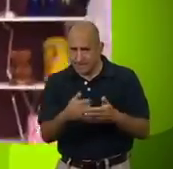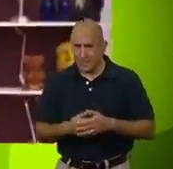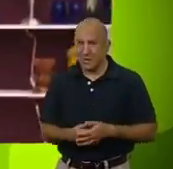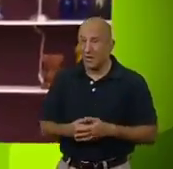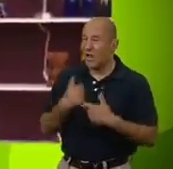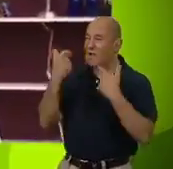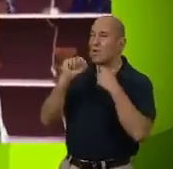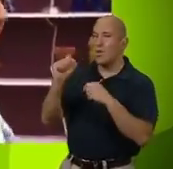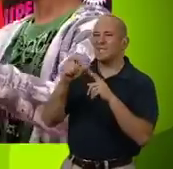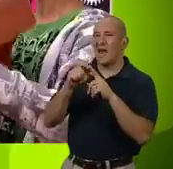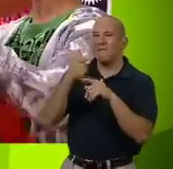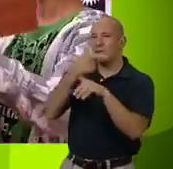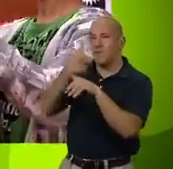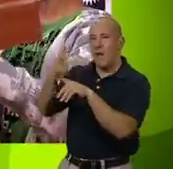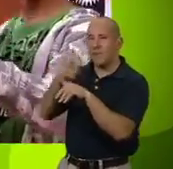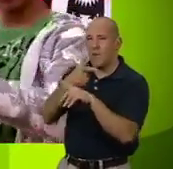We're looking for Danny's video camera.